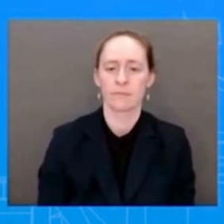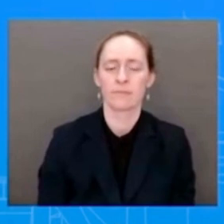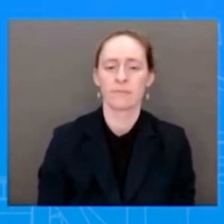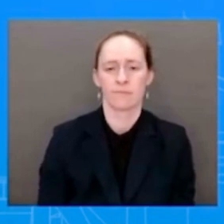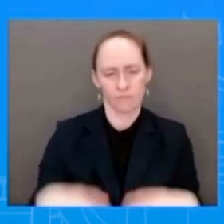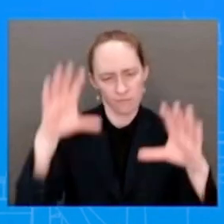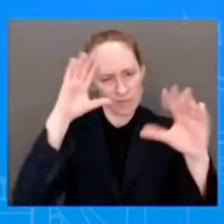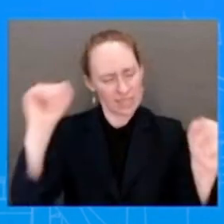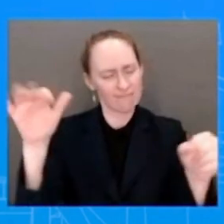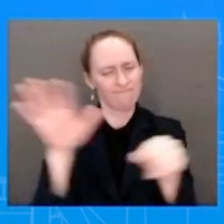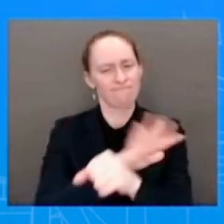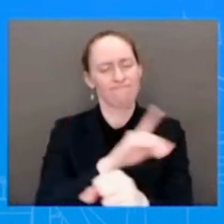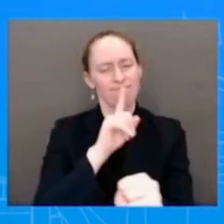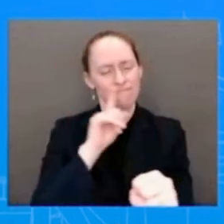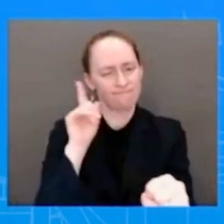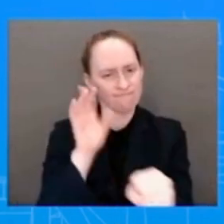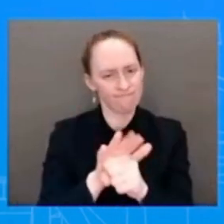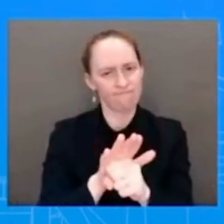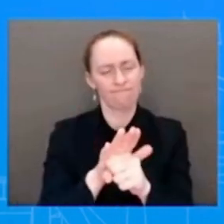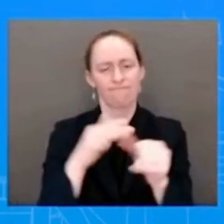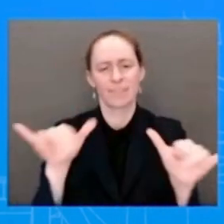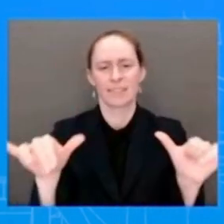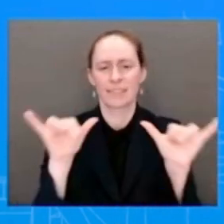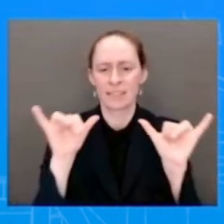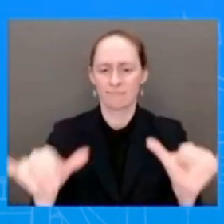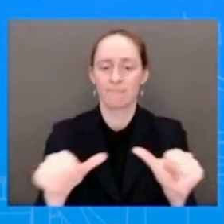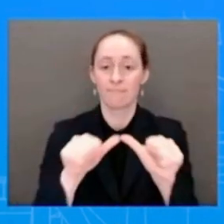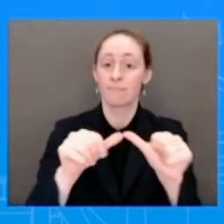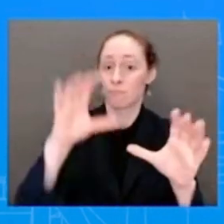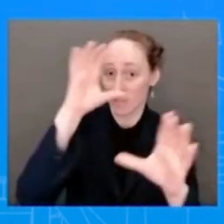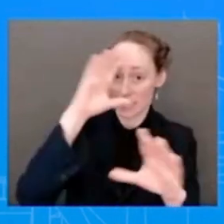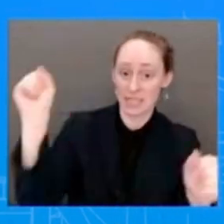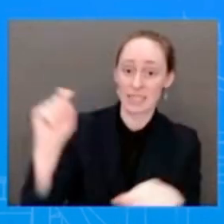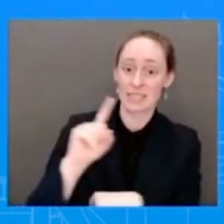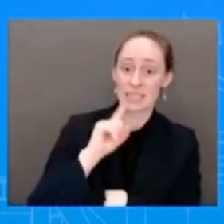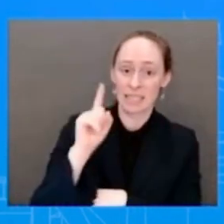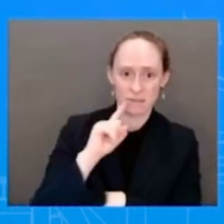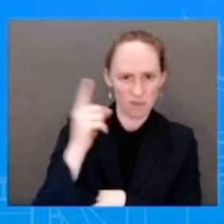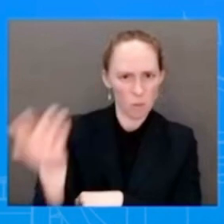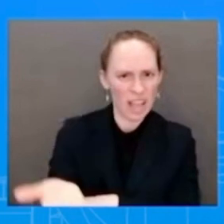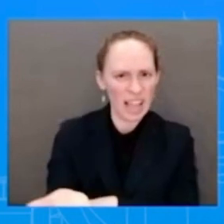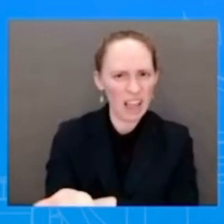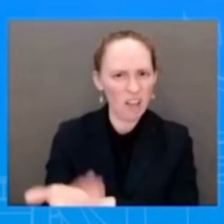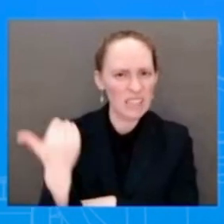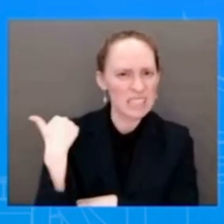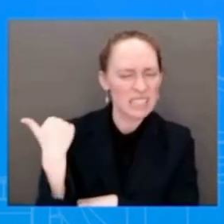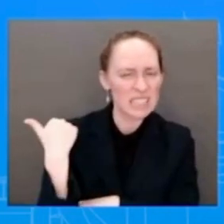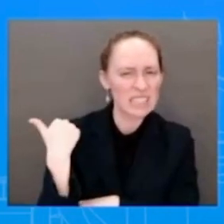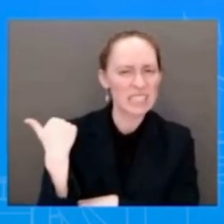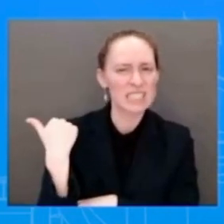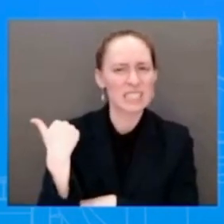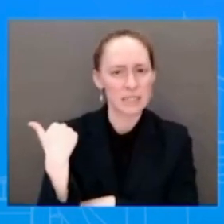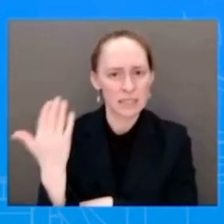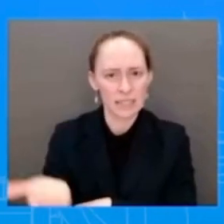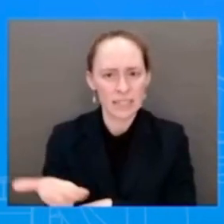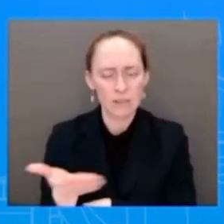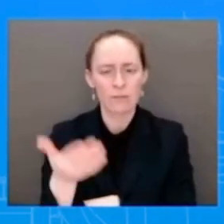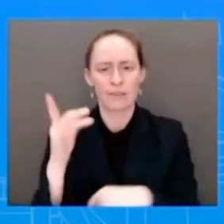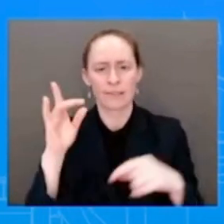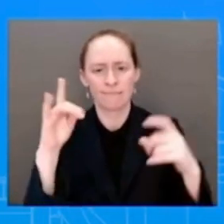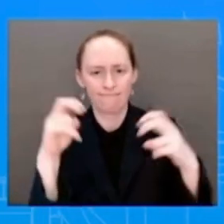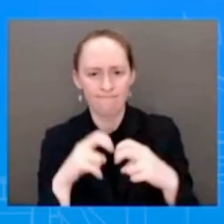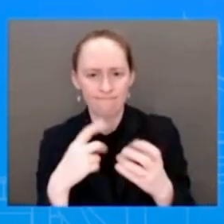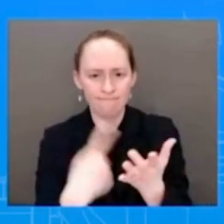Zelensky was here most recently and many times before, in bringing together NATO, bringing together the West to really